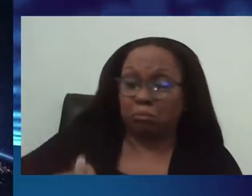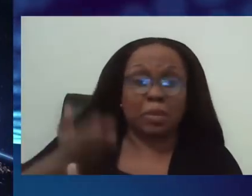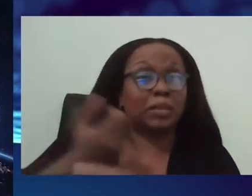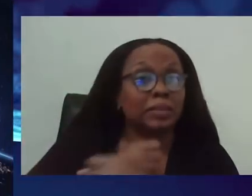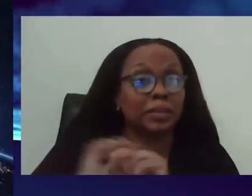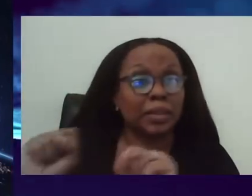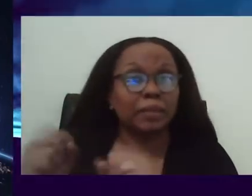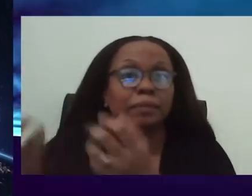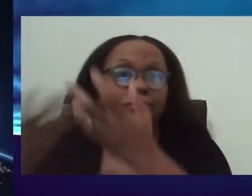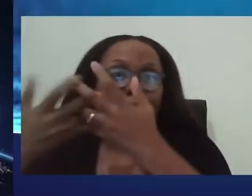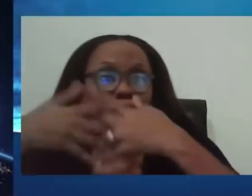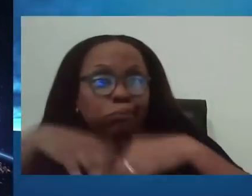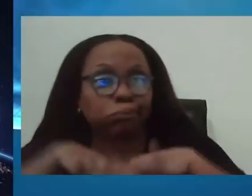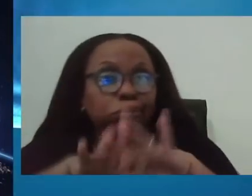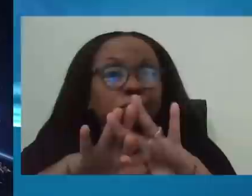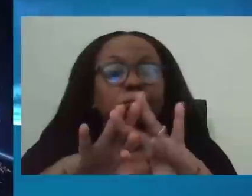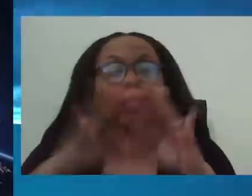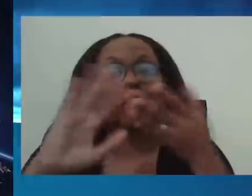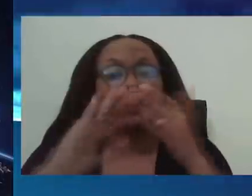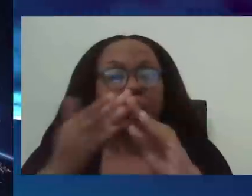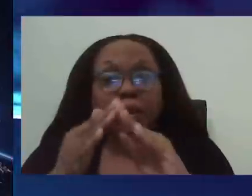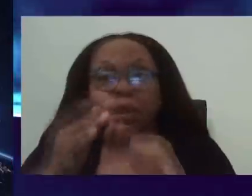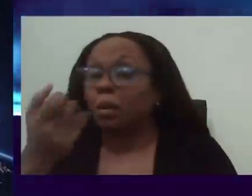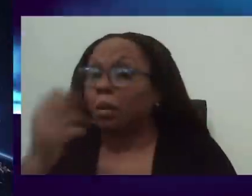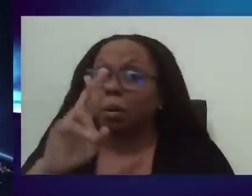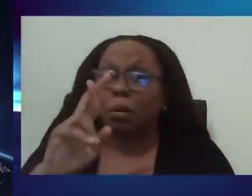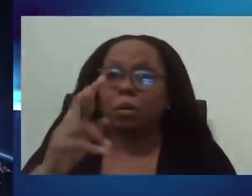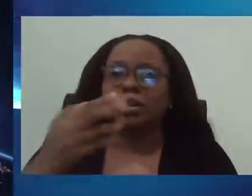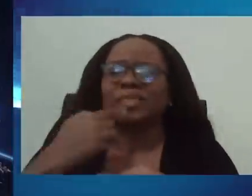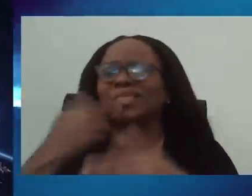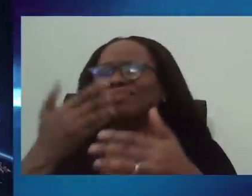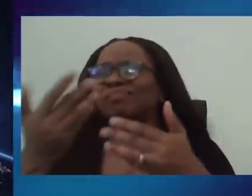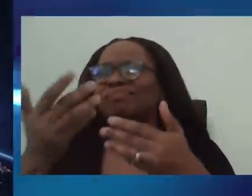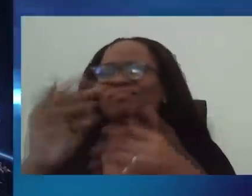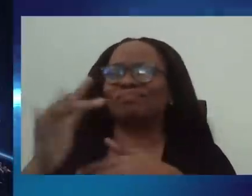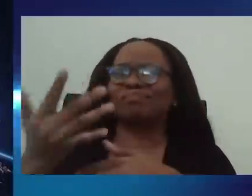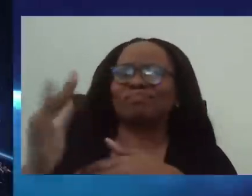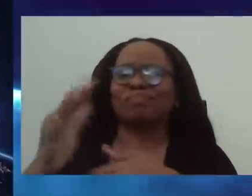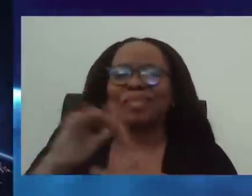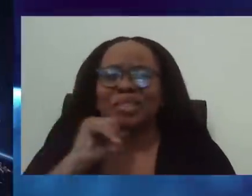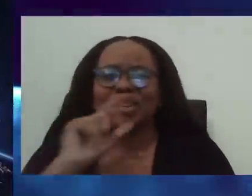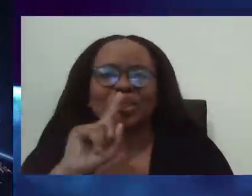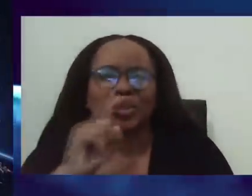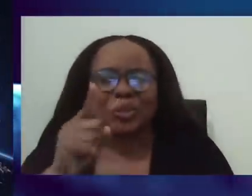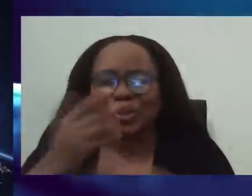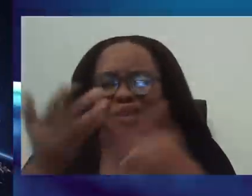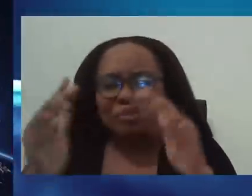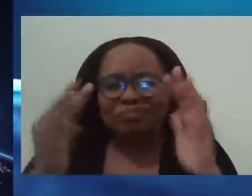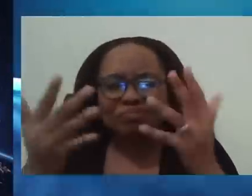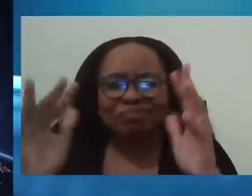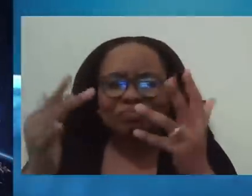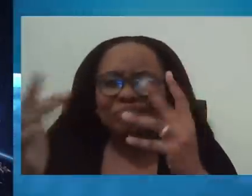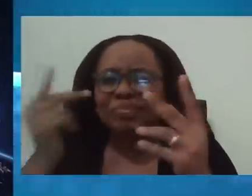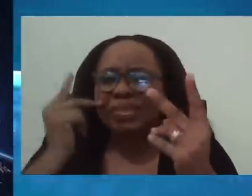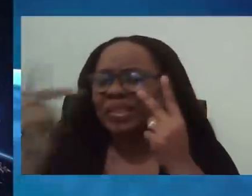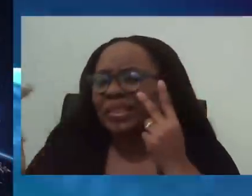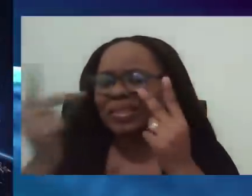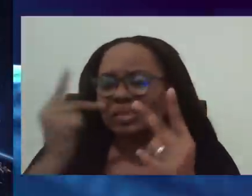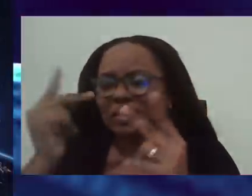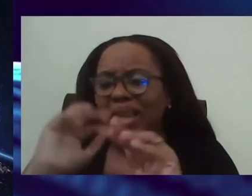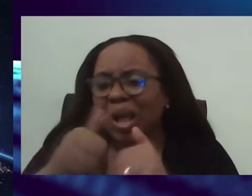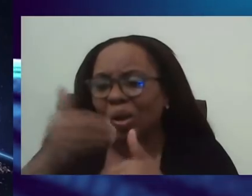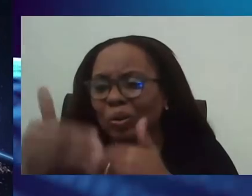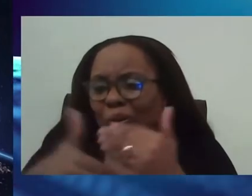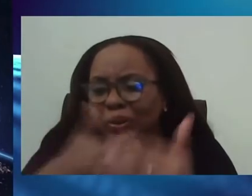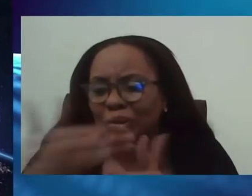or, you know, we're really not too sure. We want to hold this person for a few days, less monitor and see how they do. This